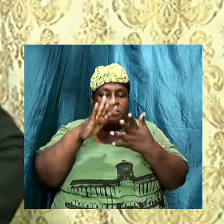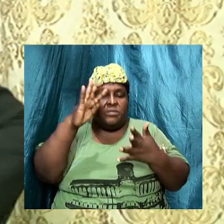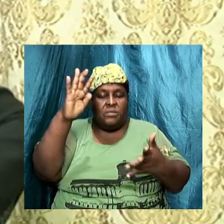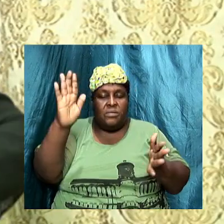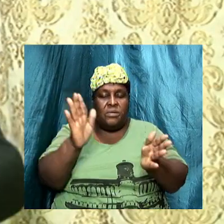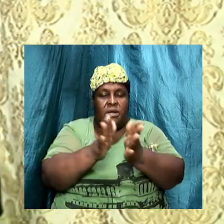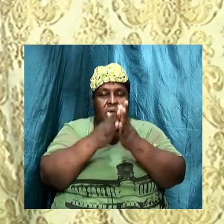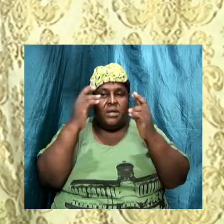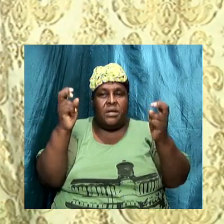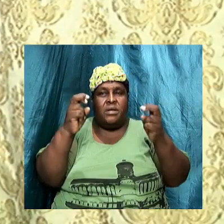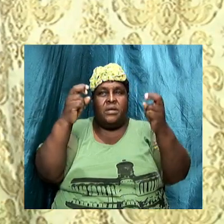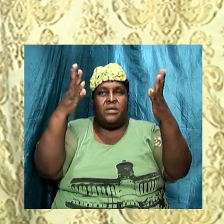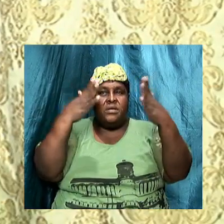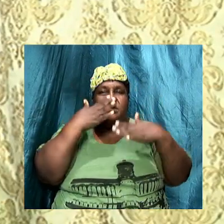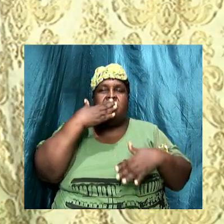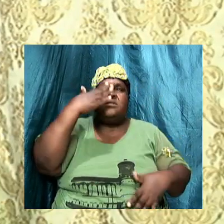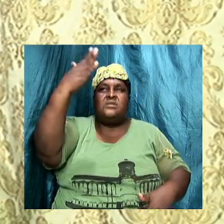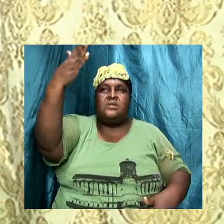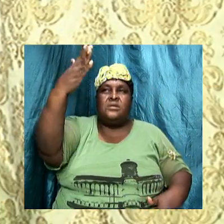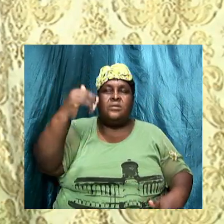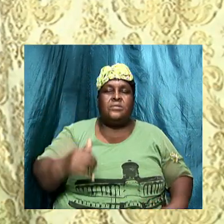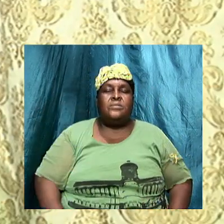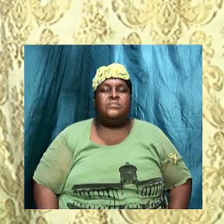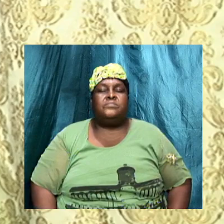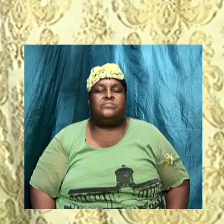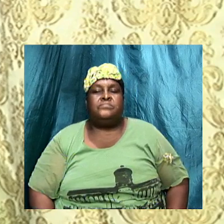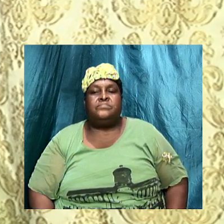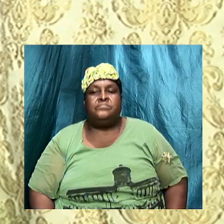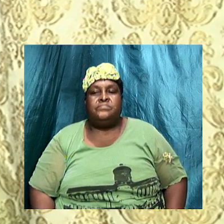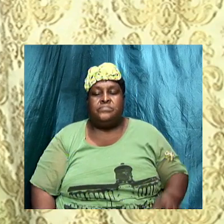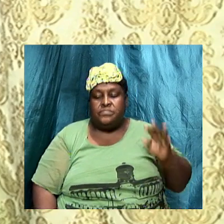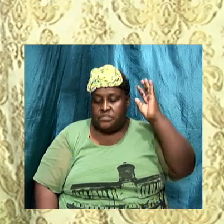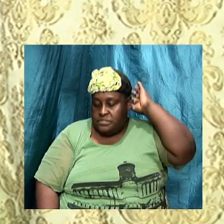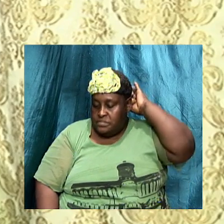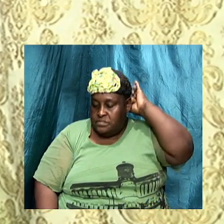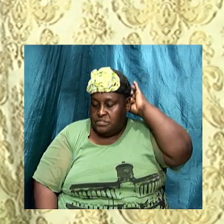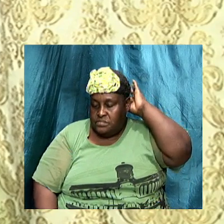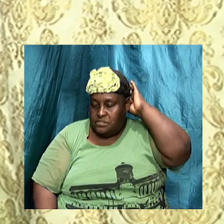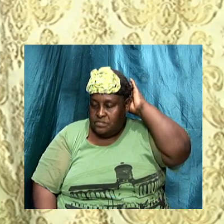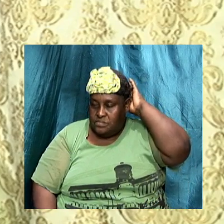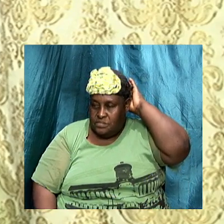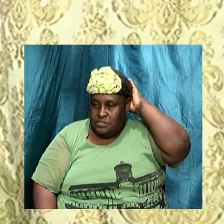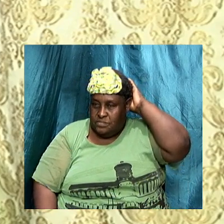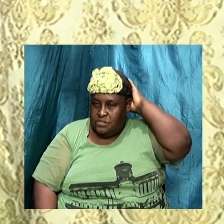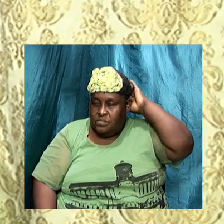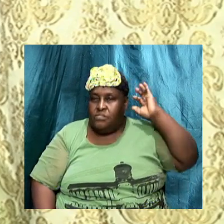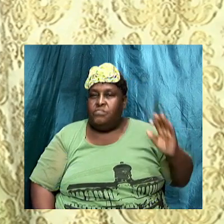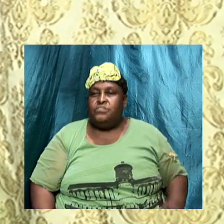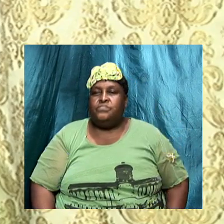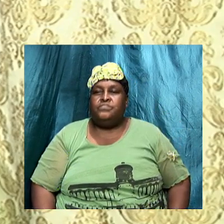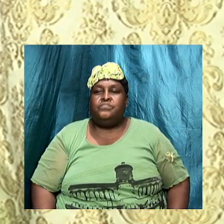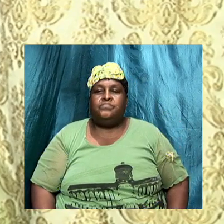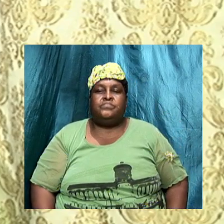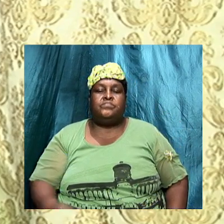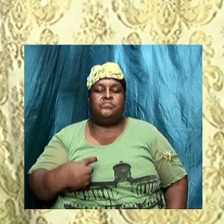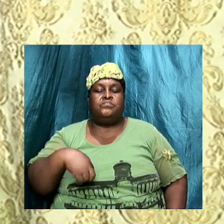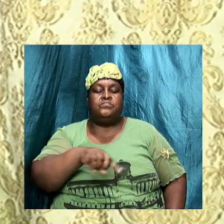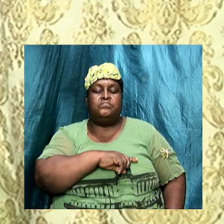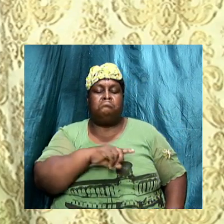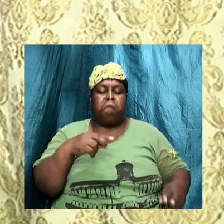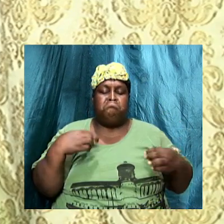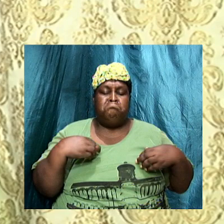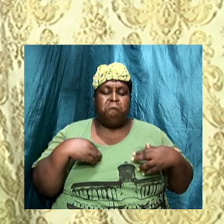Hallelujah. We thank you. thank you. We thank you. Amen. Amen. So we have been dealing with doctrine.